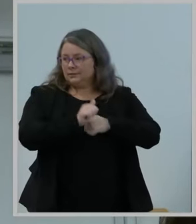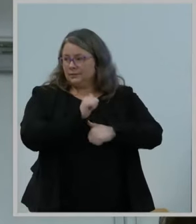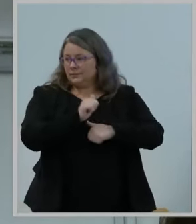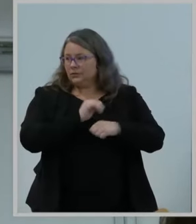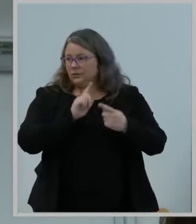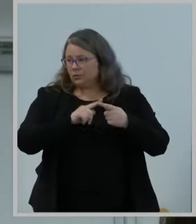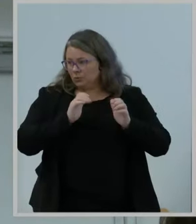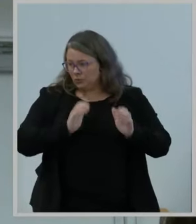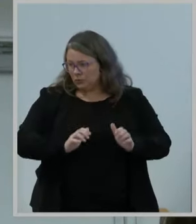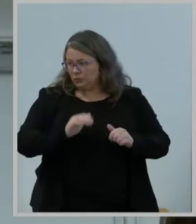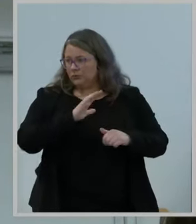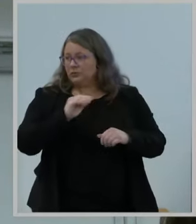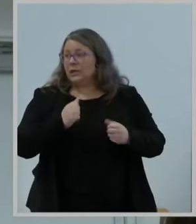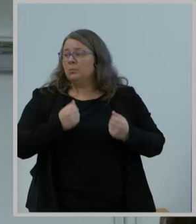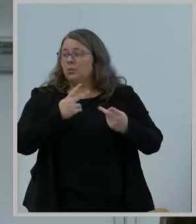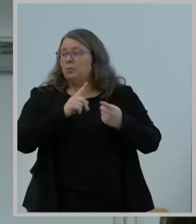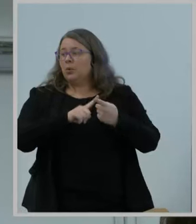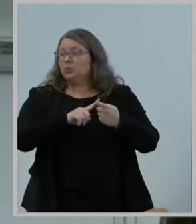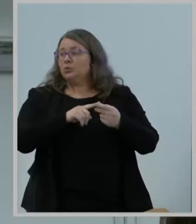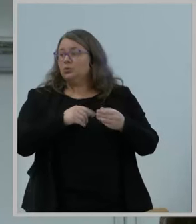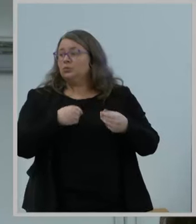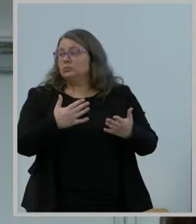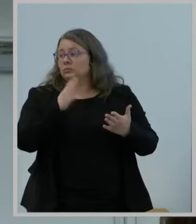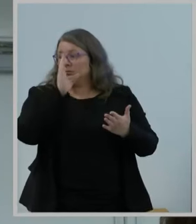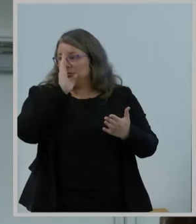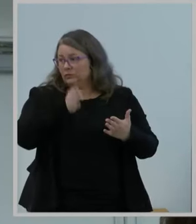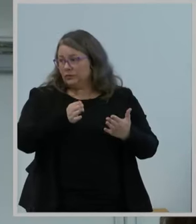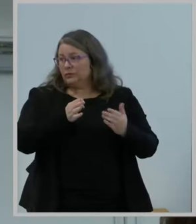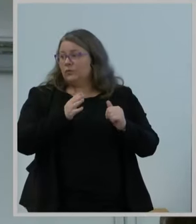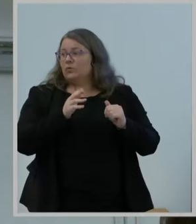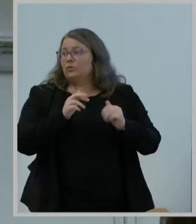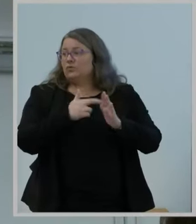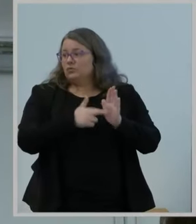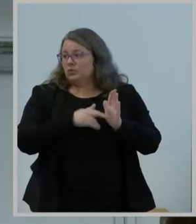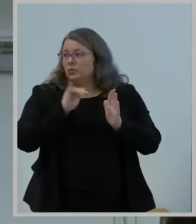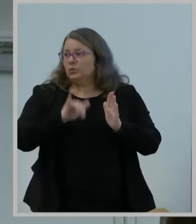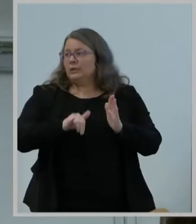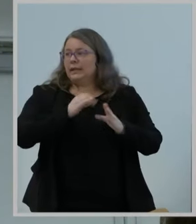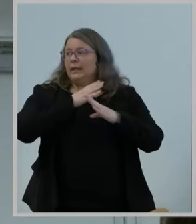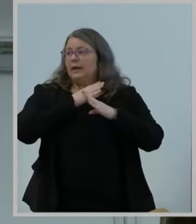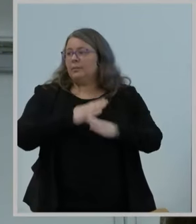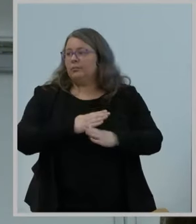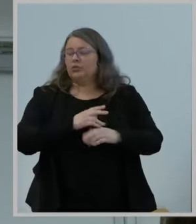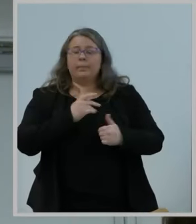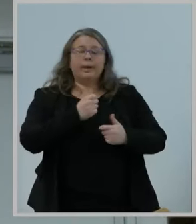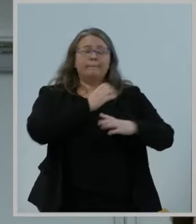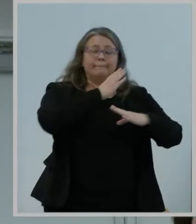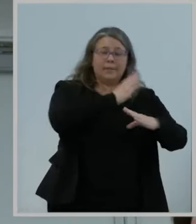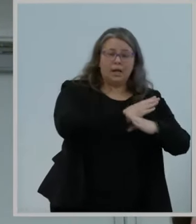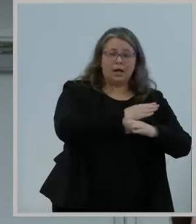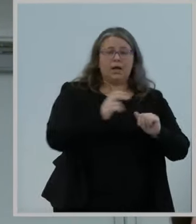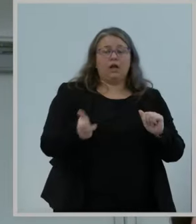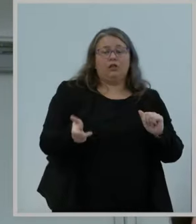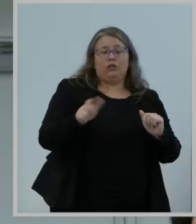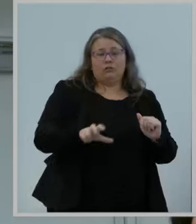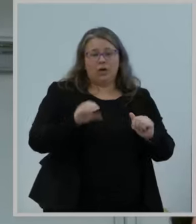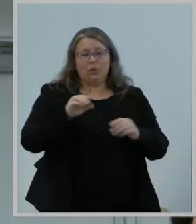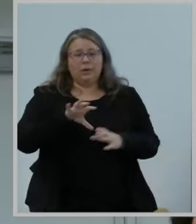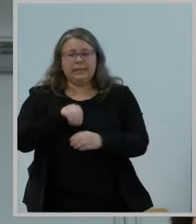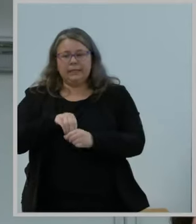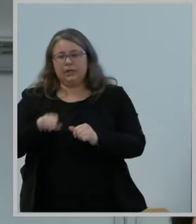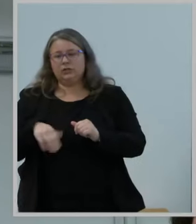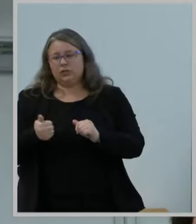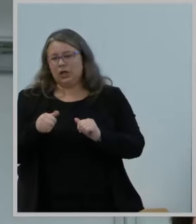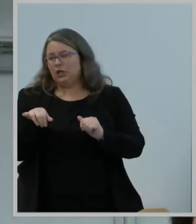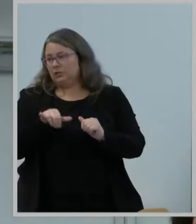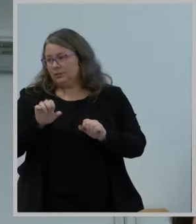straightforward clear rules that prohibit blocking, throttling, or engaging in paid or affiliated prioritization arrangements, proposing